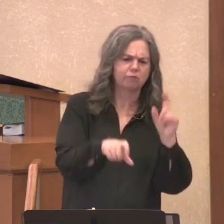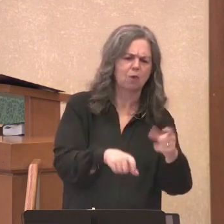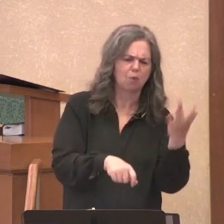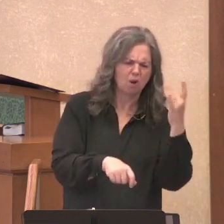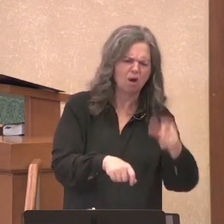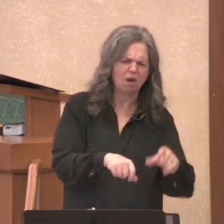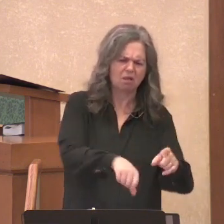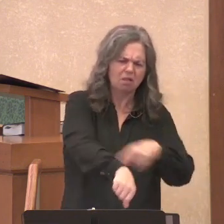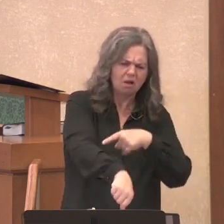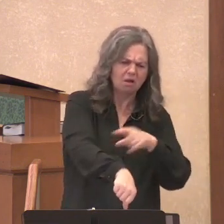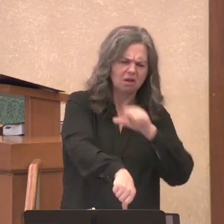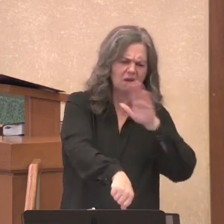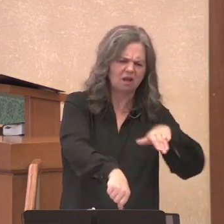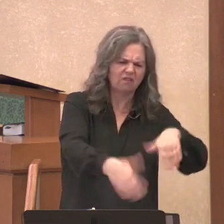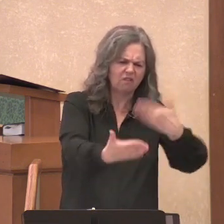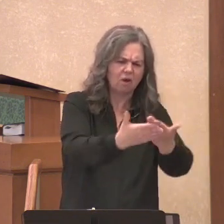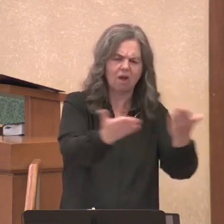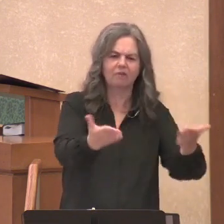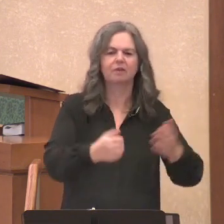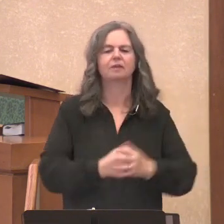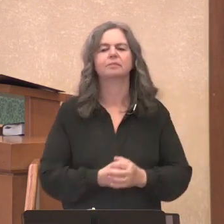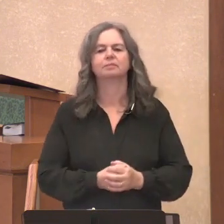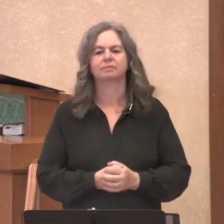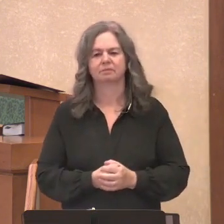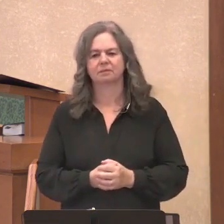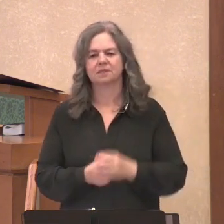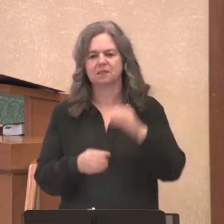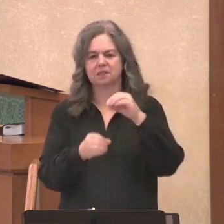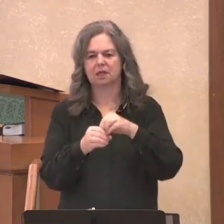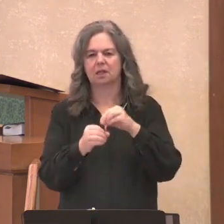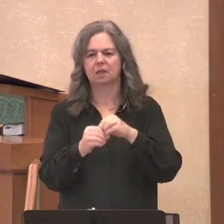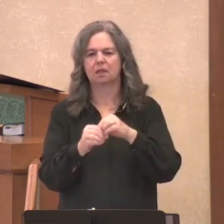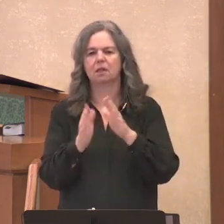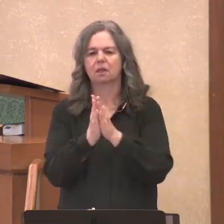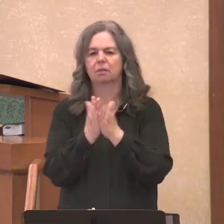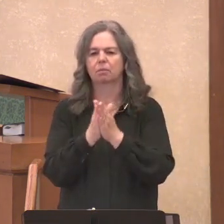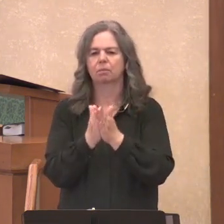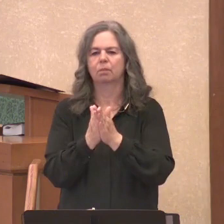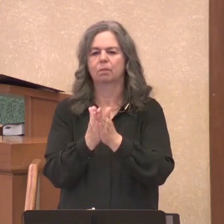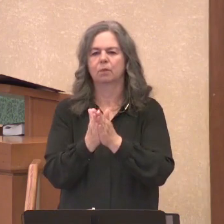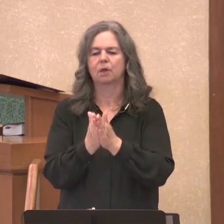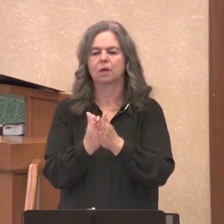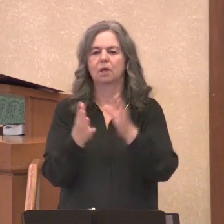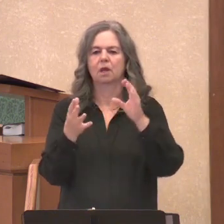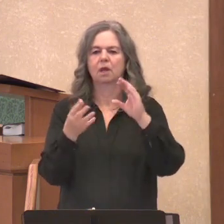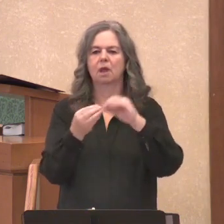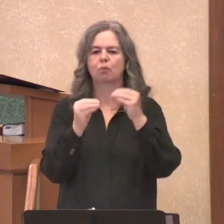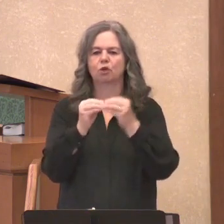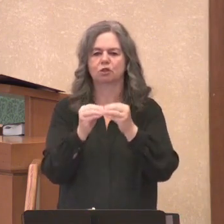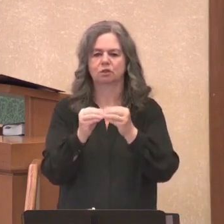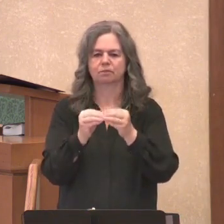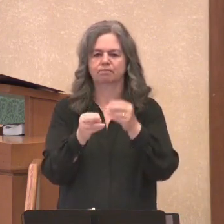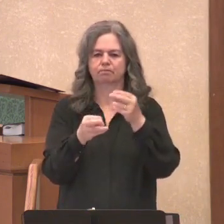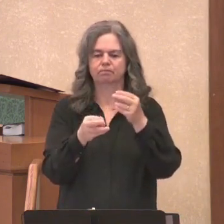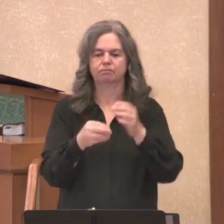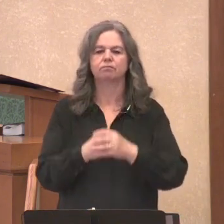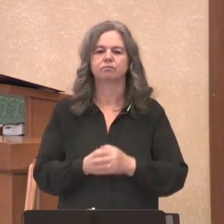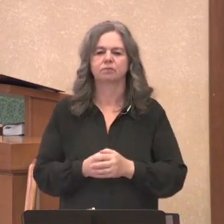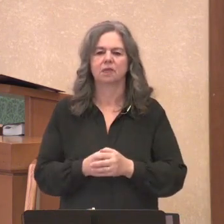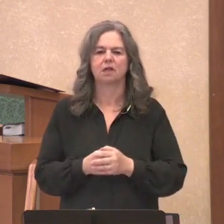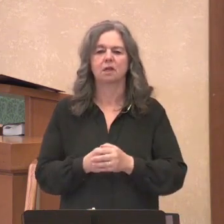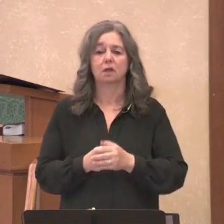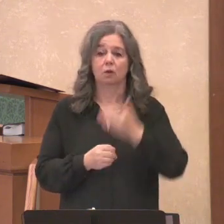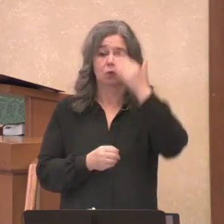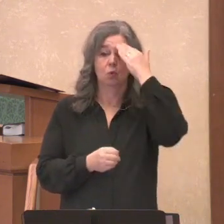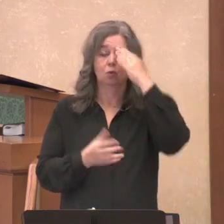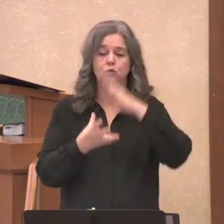This story is recorded in the book of Numbers in the Old Testament, and it is a familiar story in that we